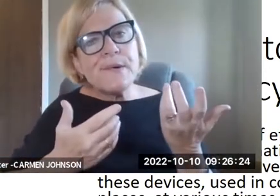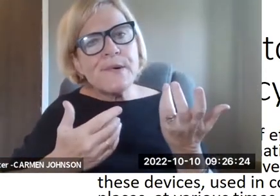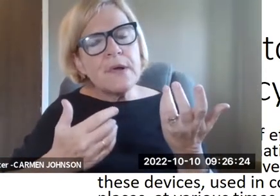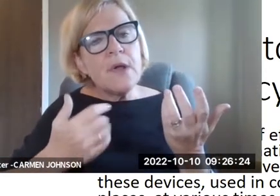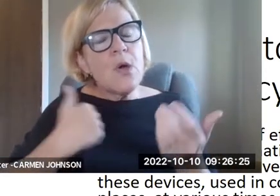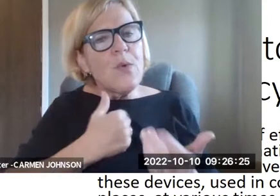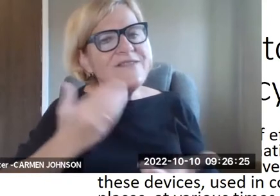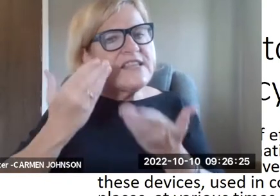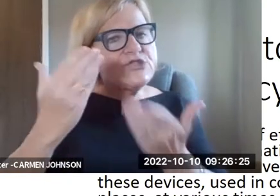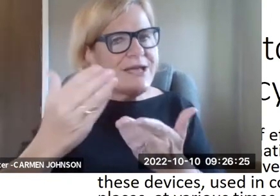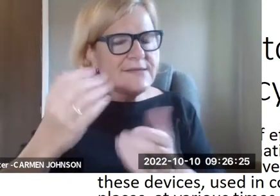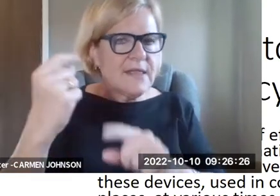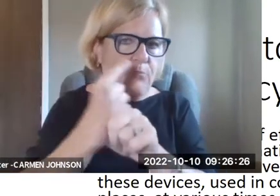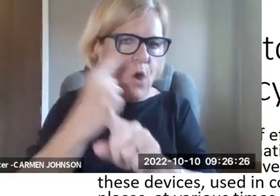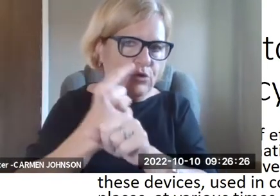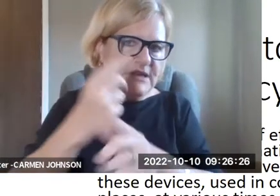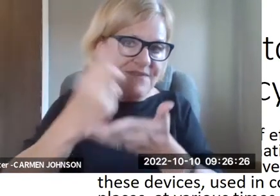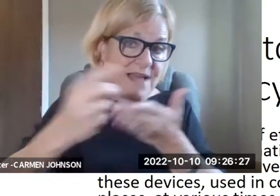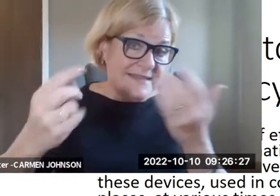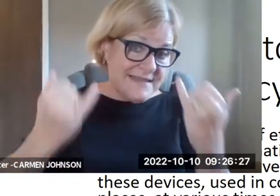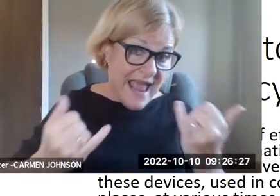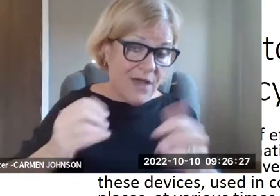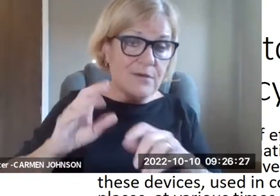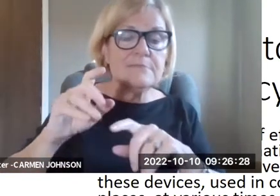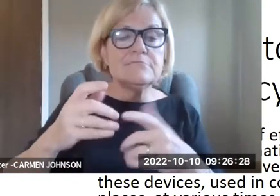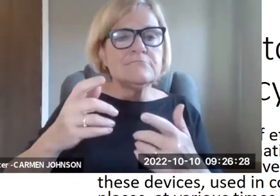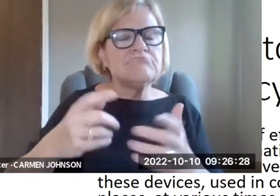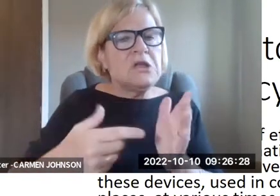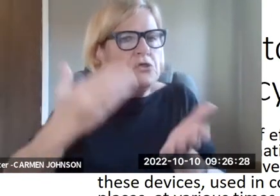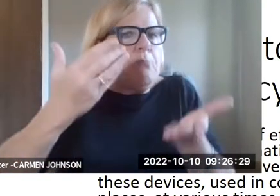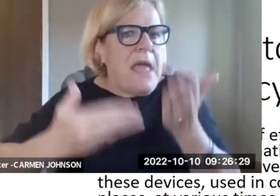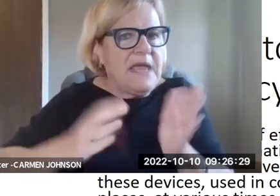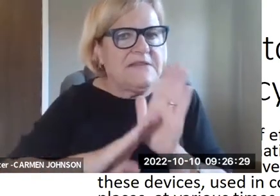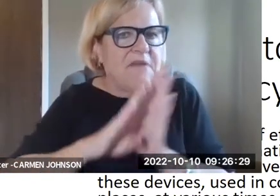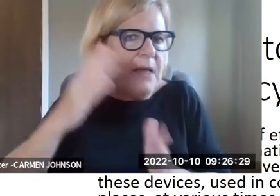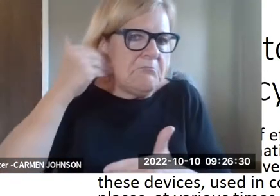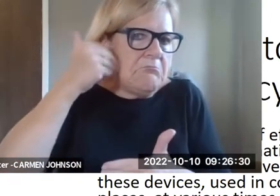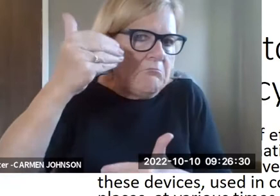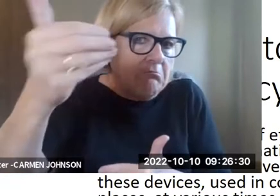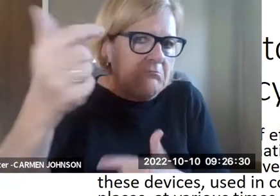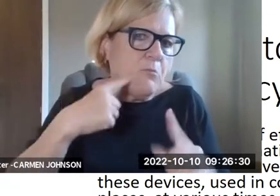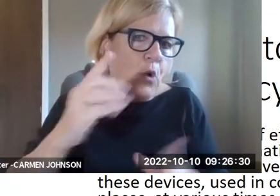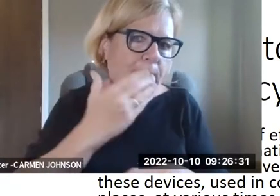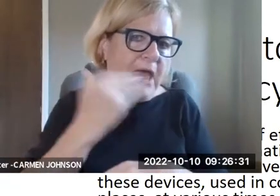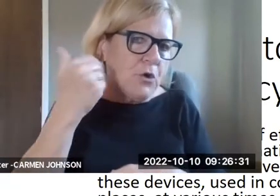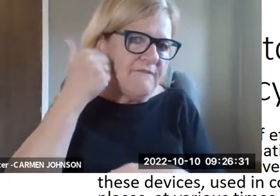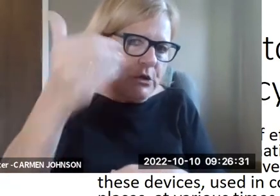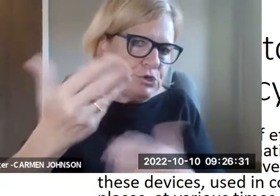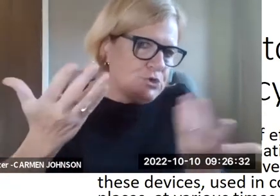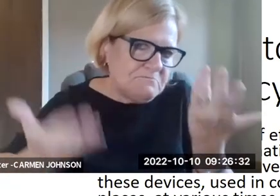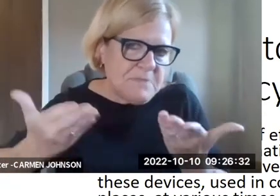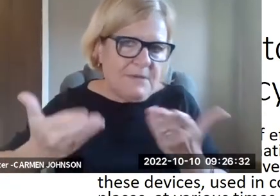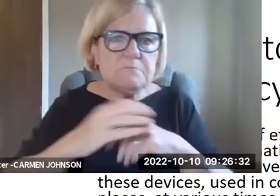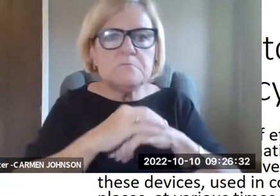uh, vibrating pagers again might work in that setting. Um, but we have, uh, suggested these as appropriate devices